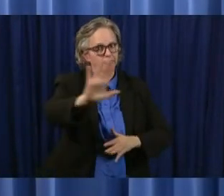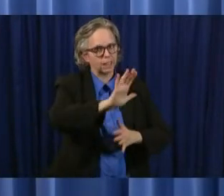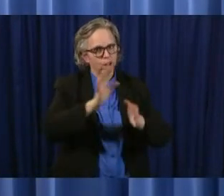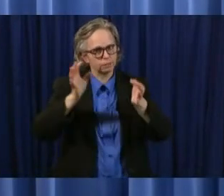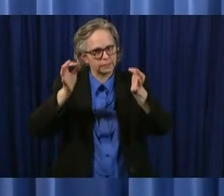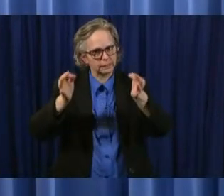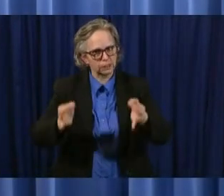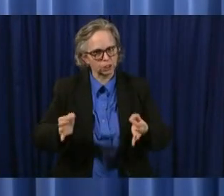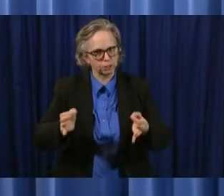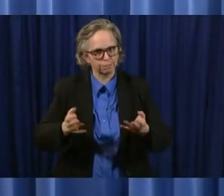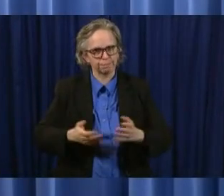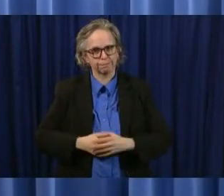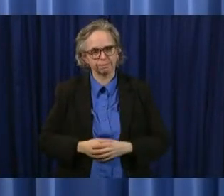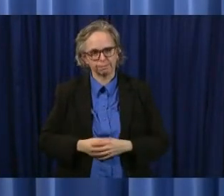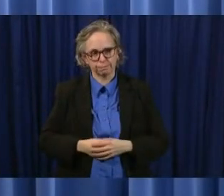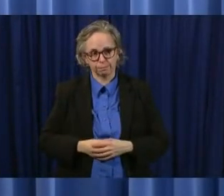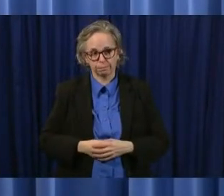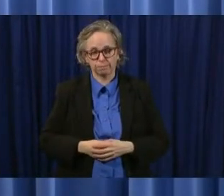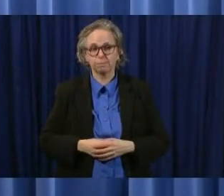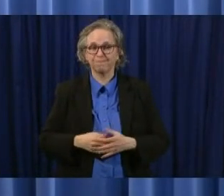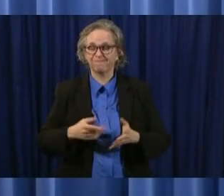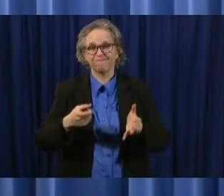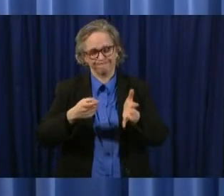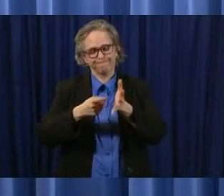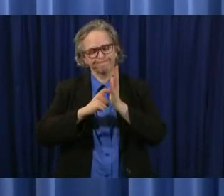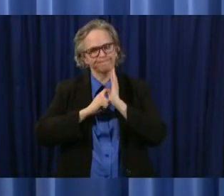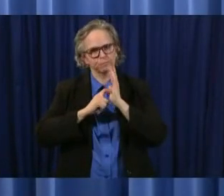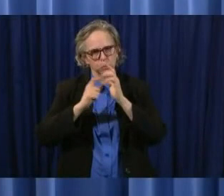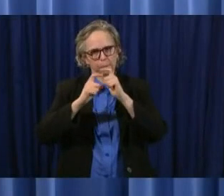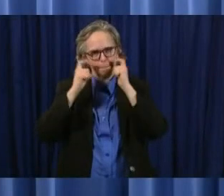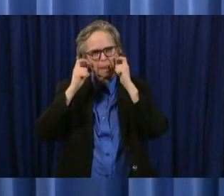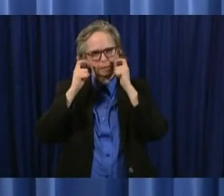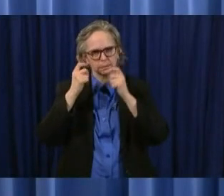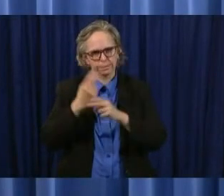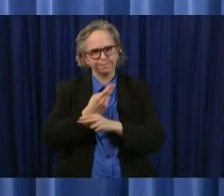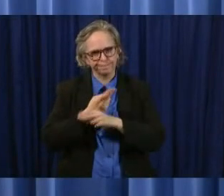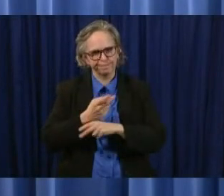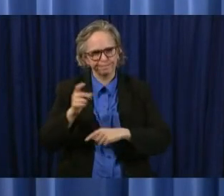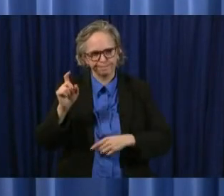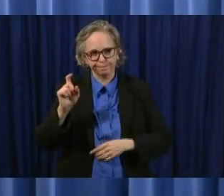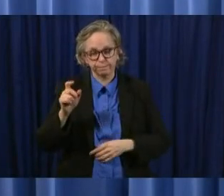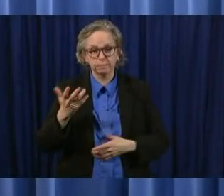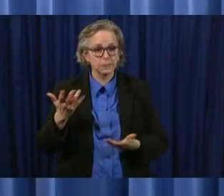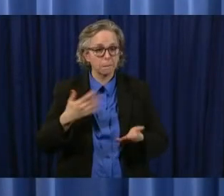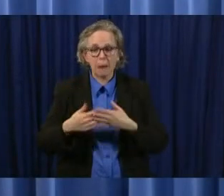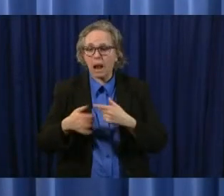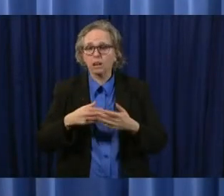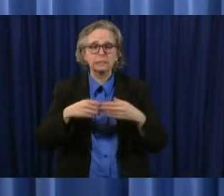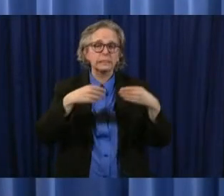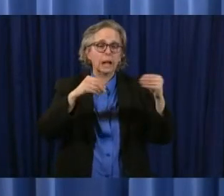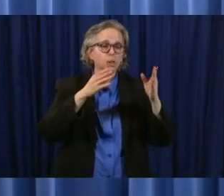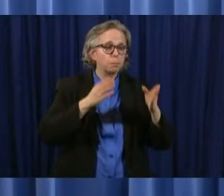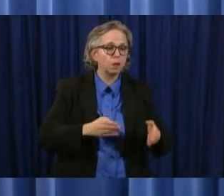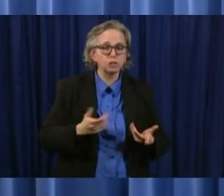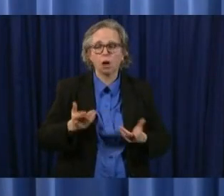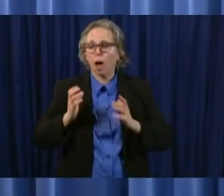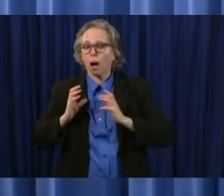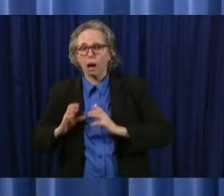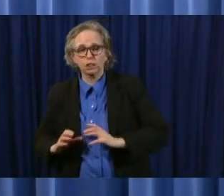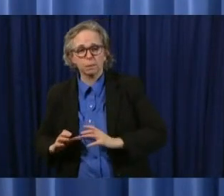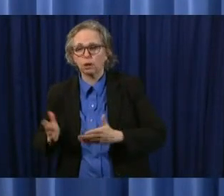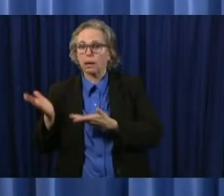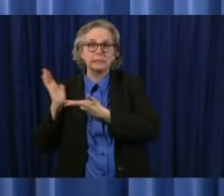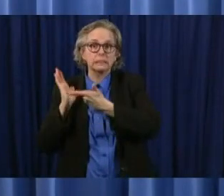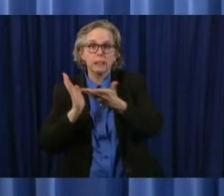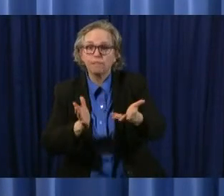everybody that comes in the door uh whether it be a salesperson or delivery person or or a customer uh that they need